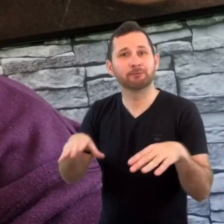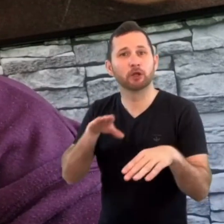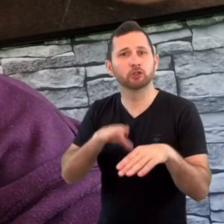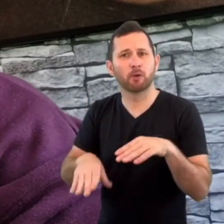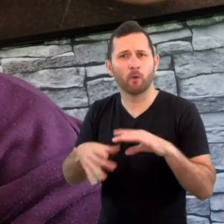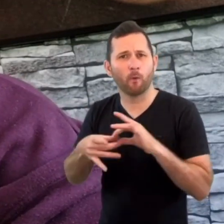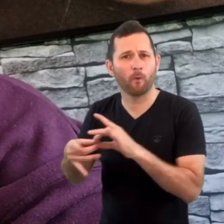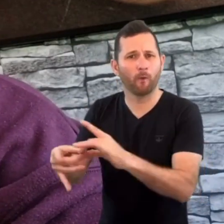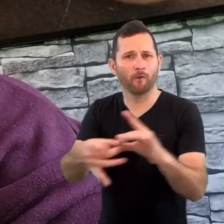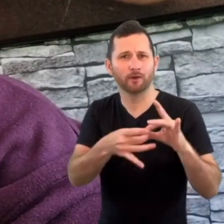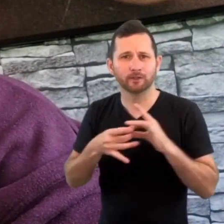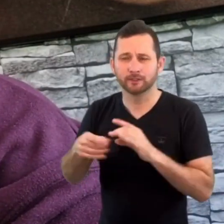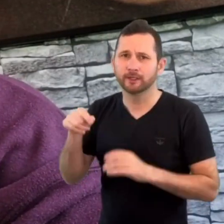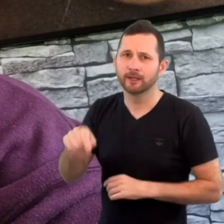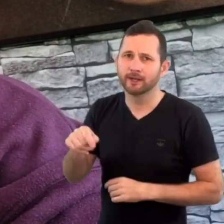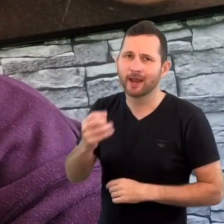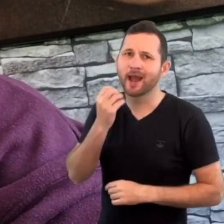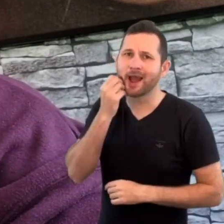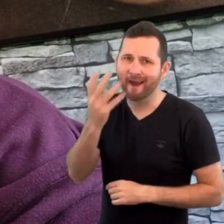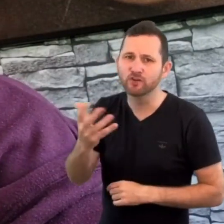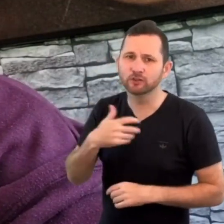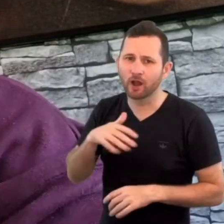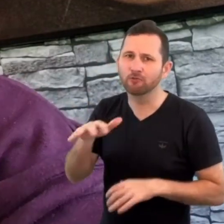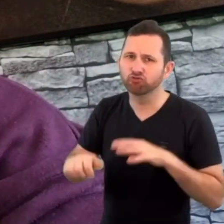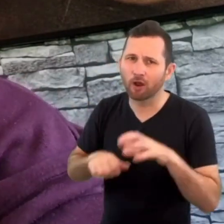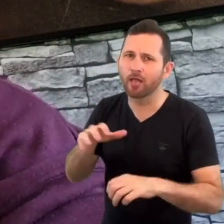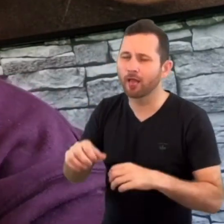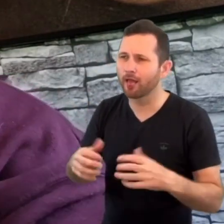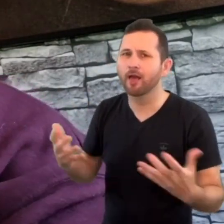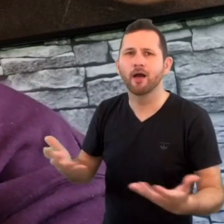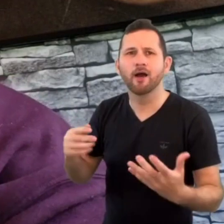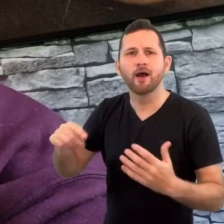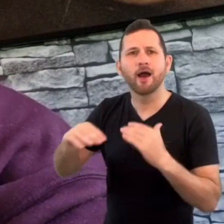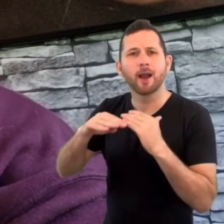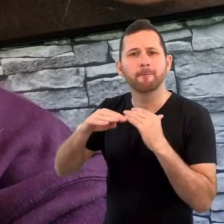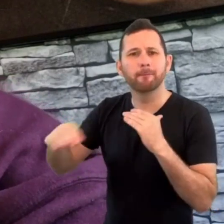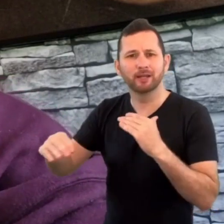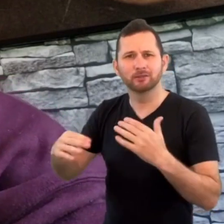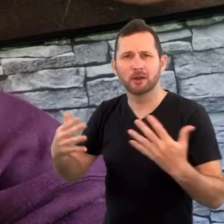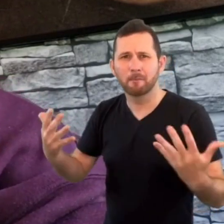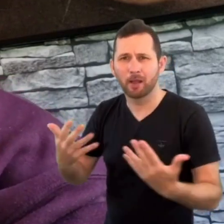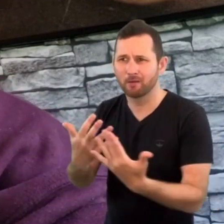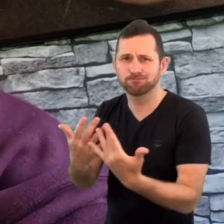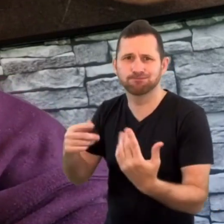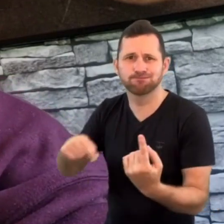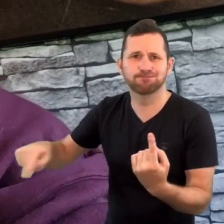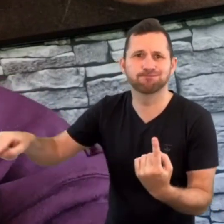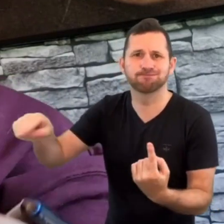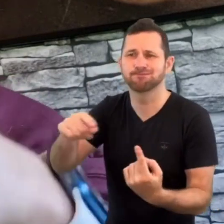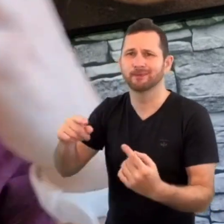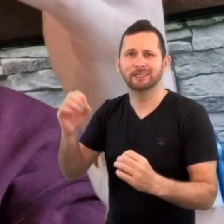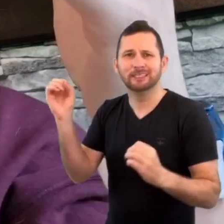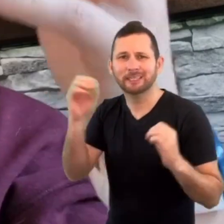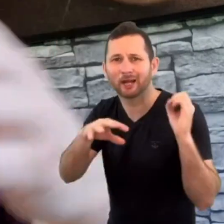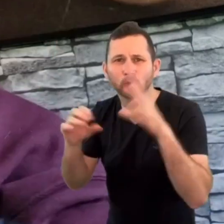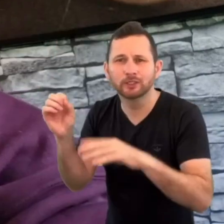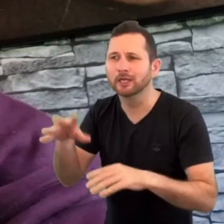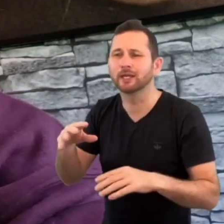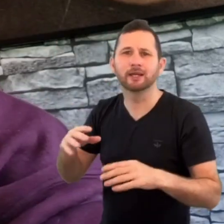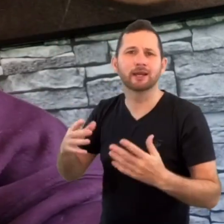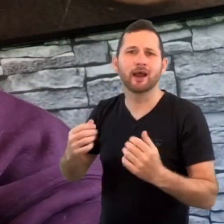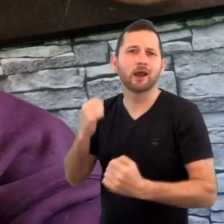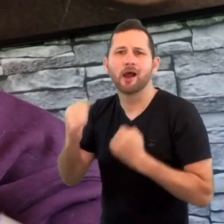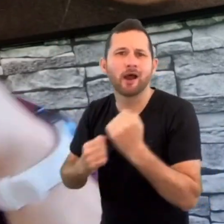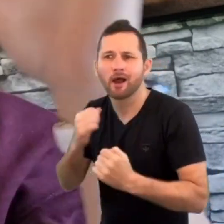sport there is a daily struggle and things like being on the pitch obviously so many people are shouting different